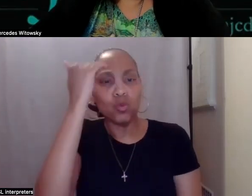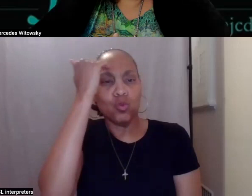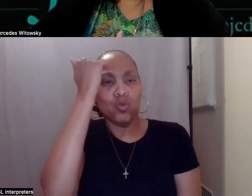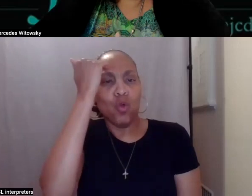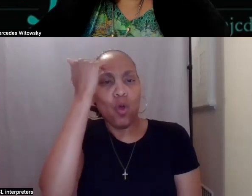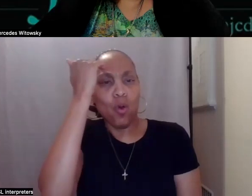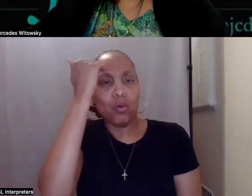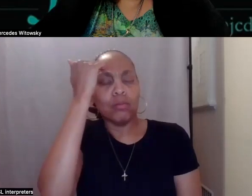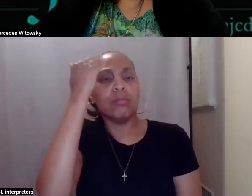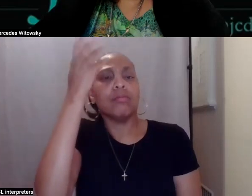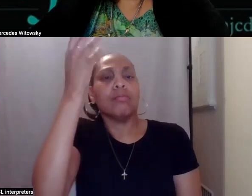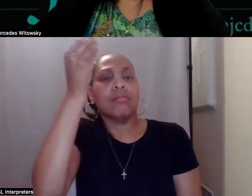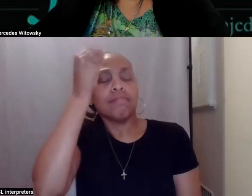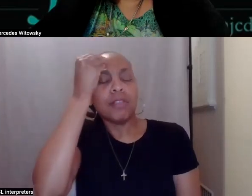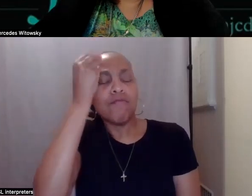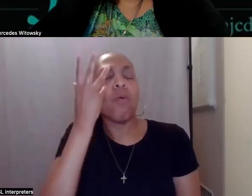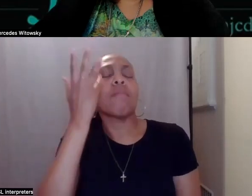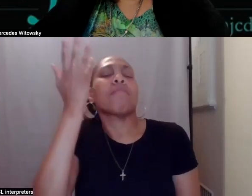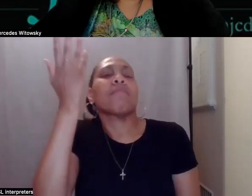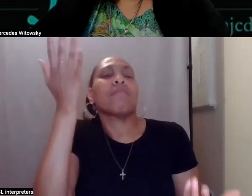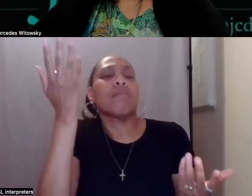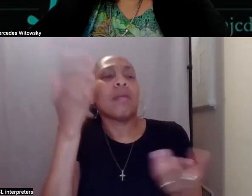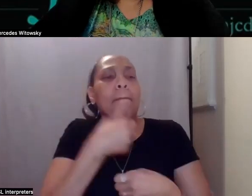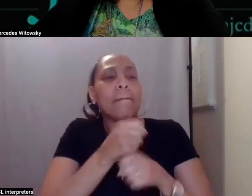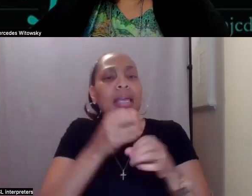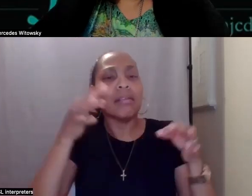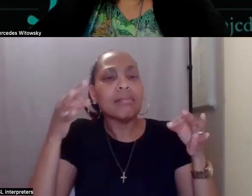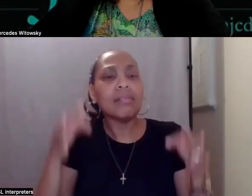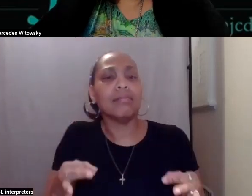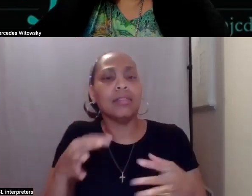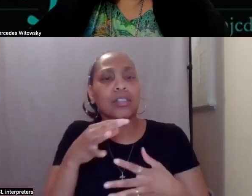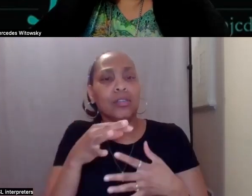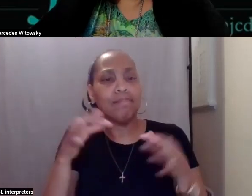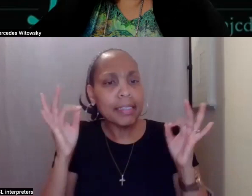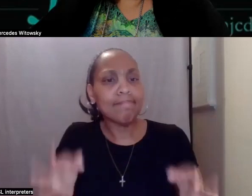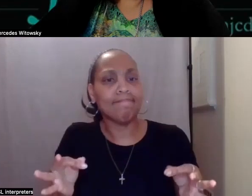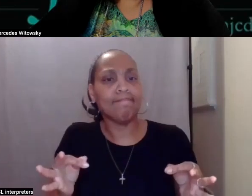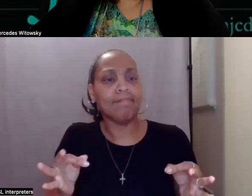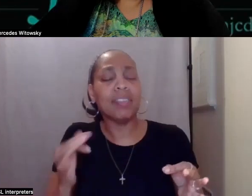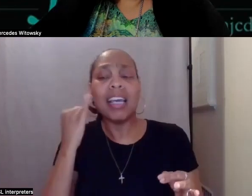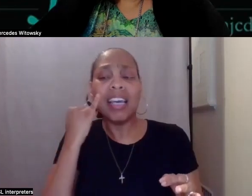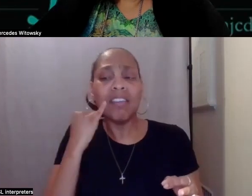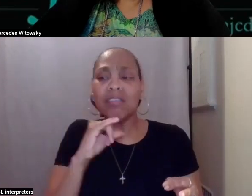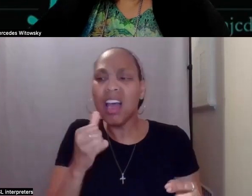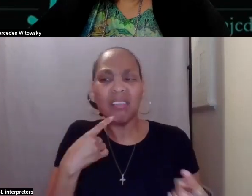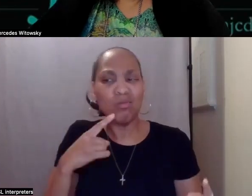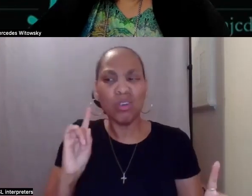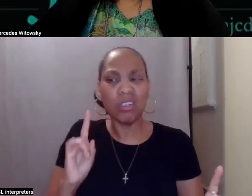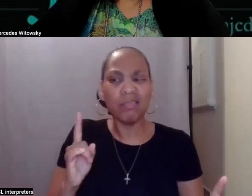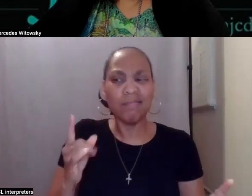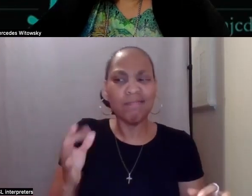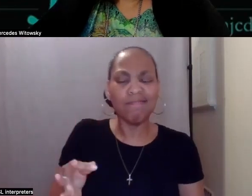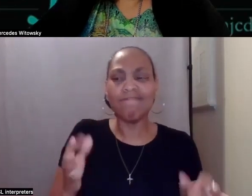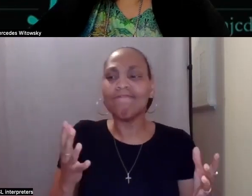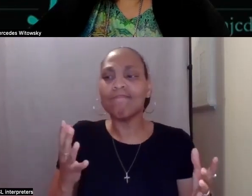make a choice. And if that choice does not work, you can, you can adjust it so